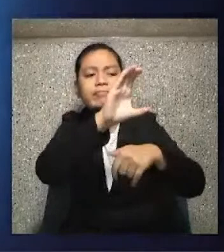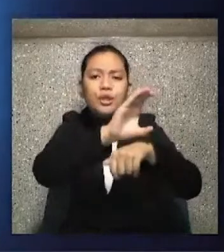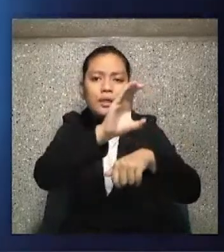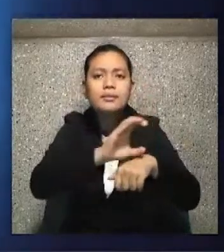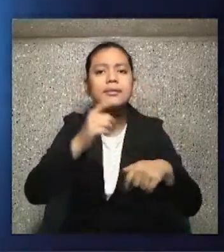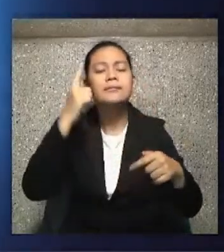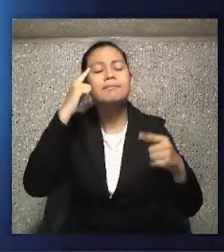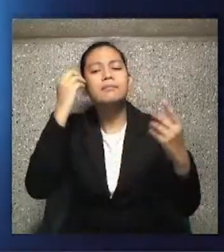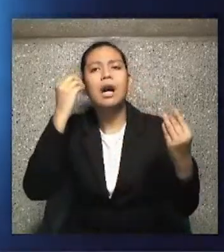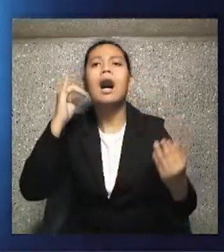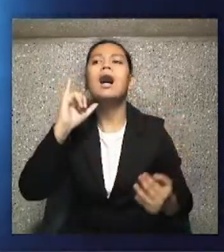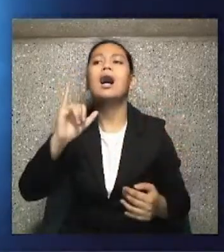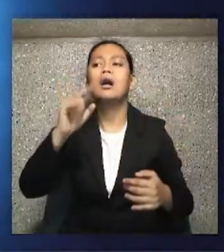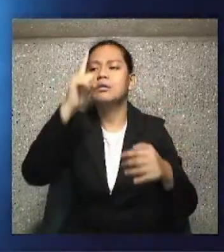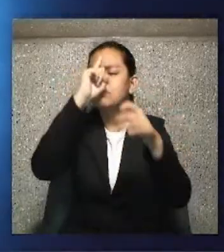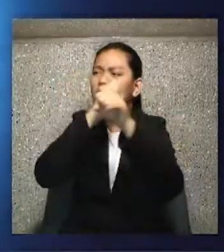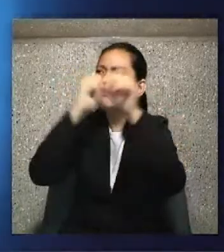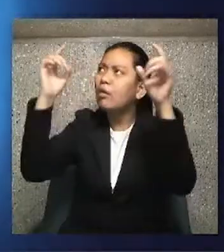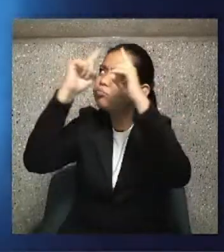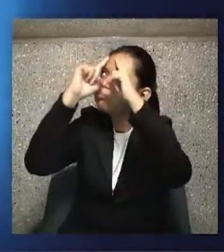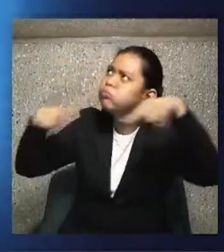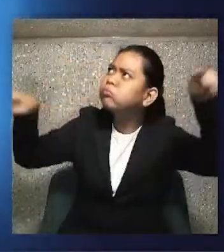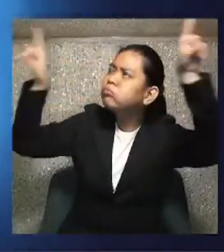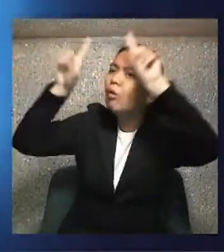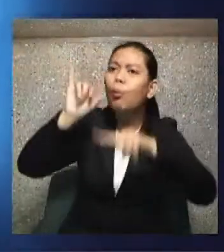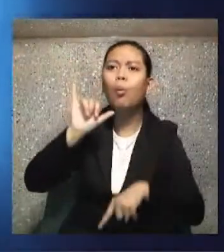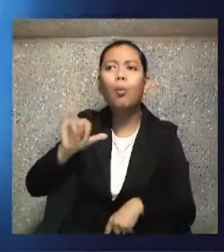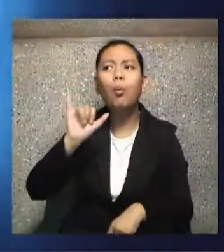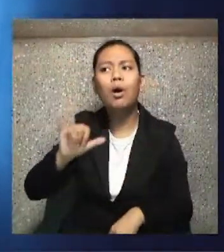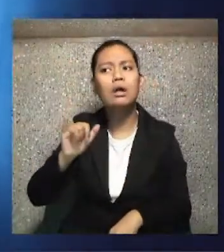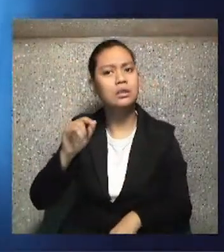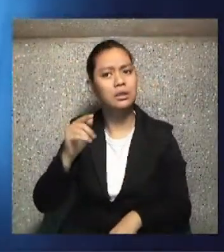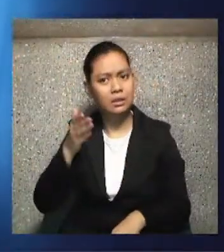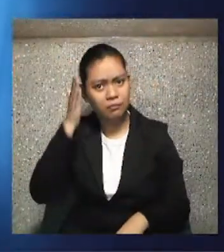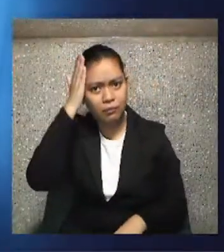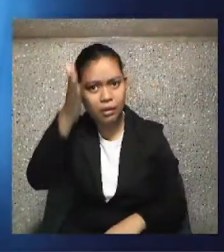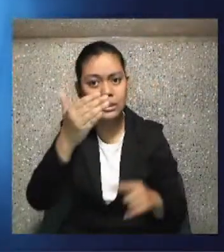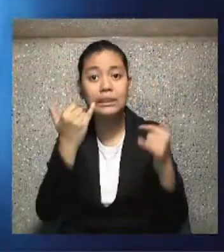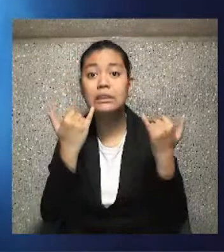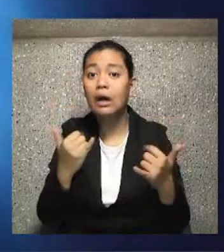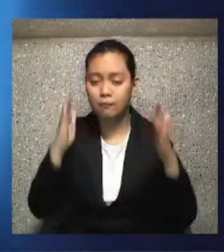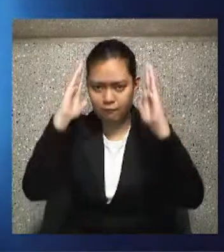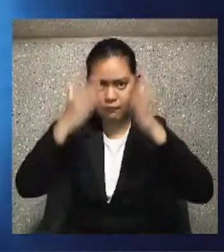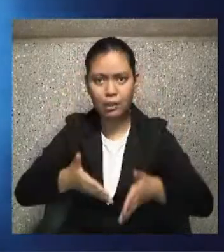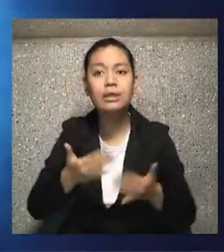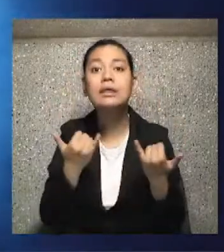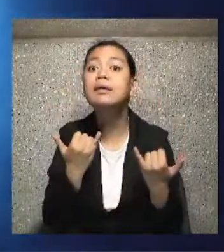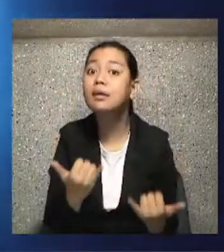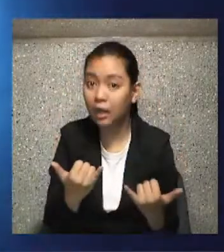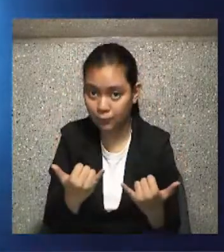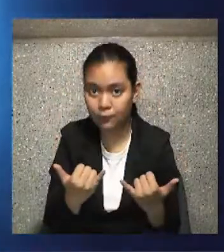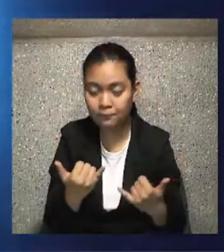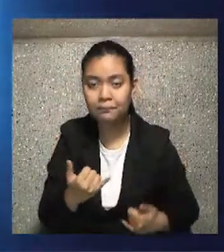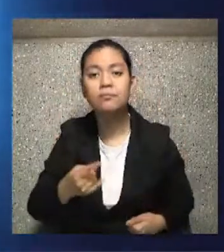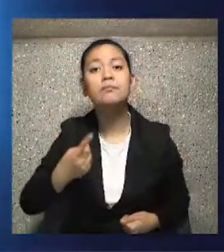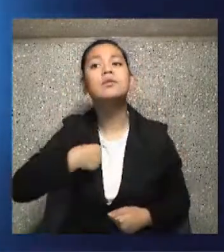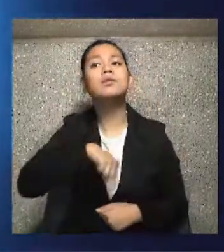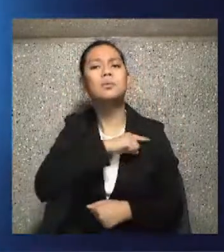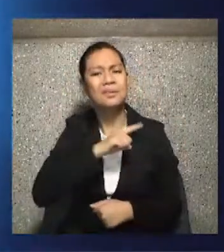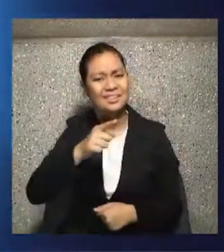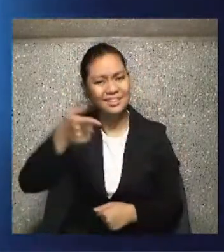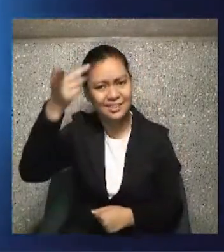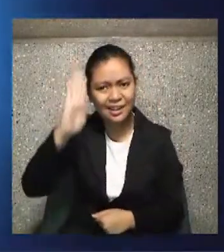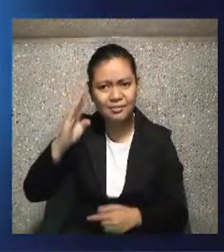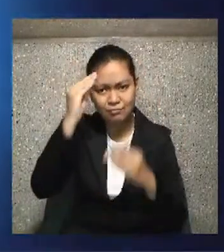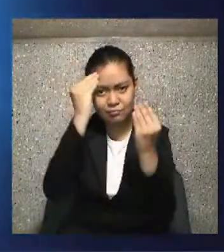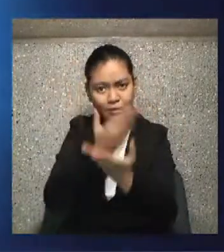even think of things in the future, but just, I want to be with you, Lord. I want to do your will. That's